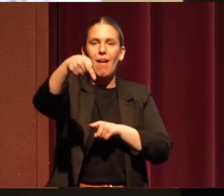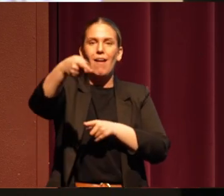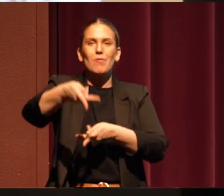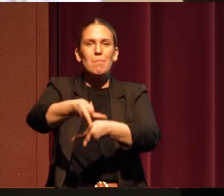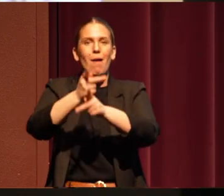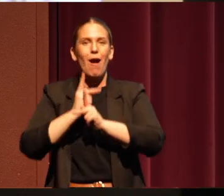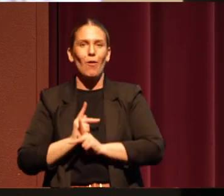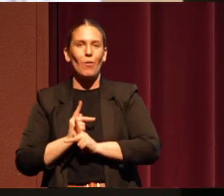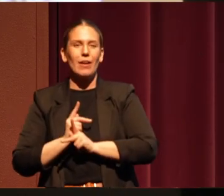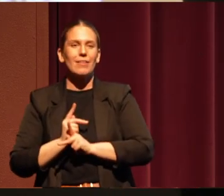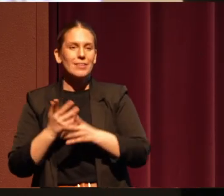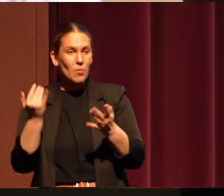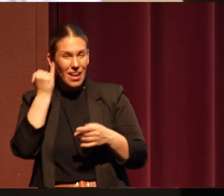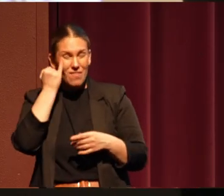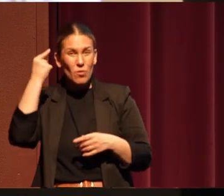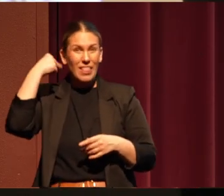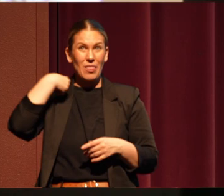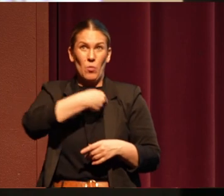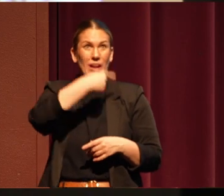we would make better decisions.